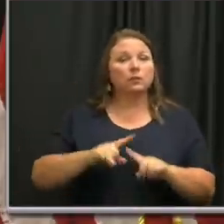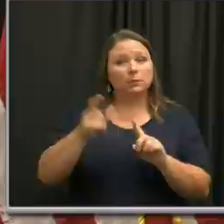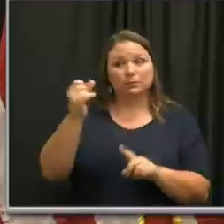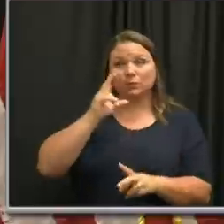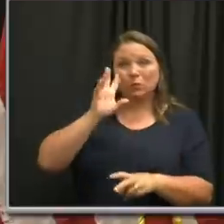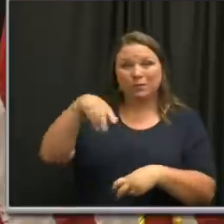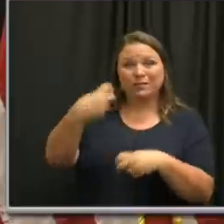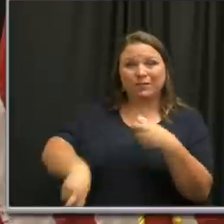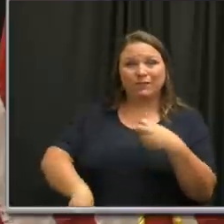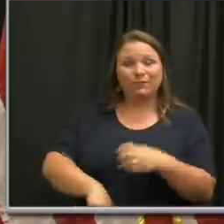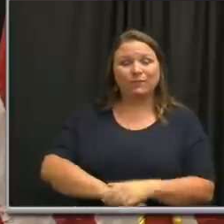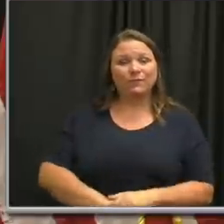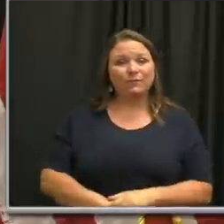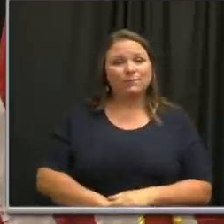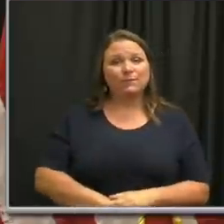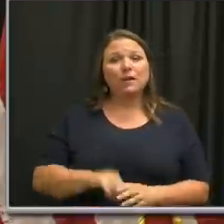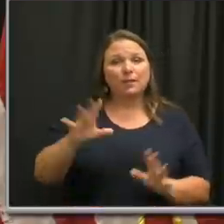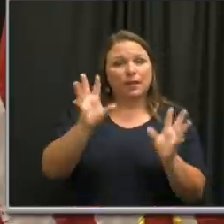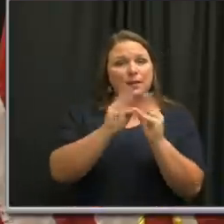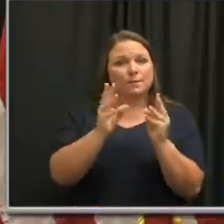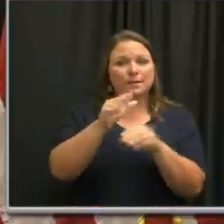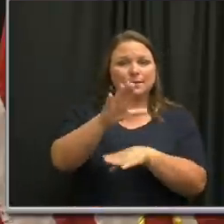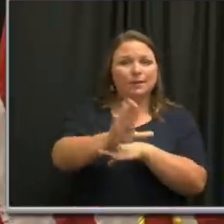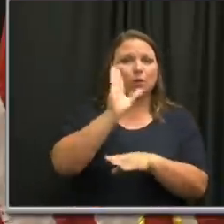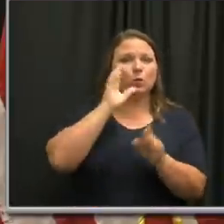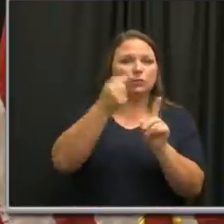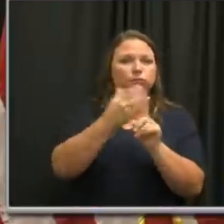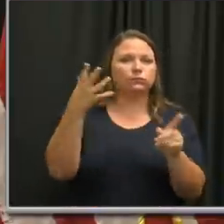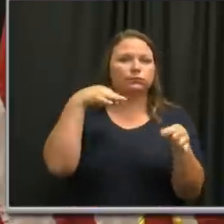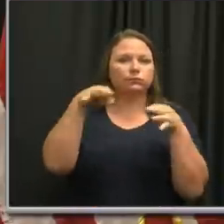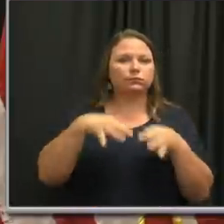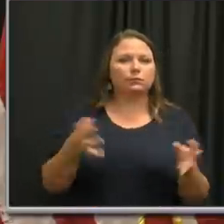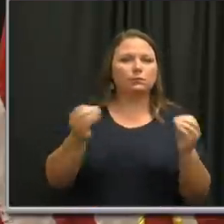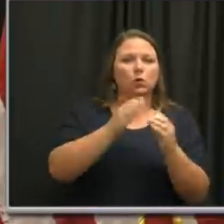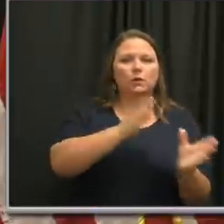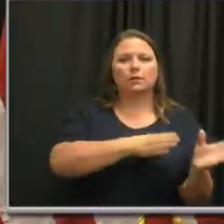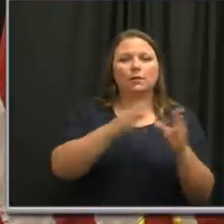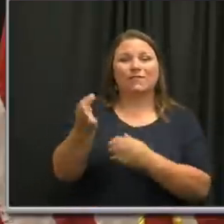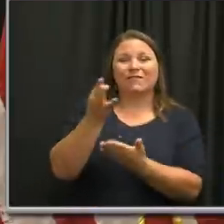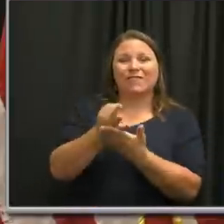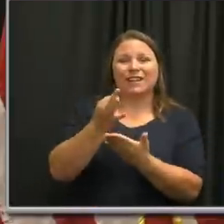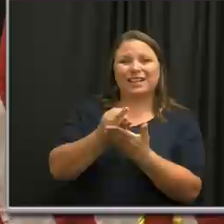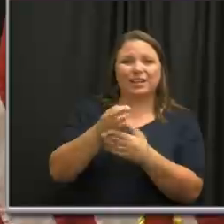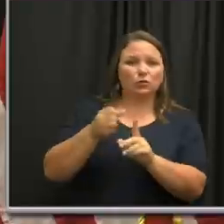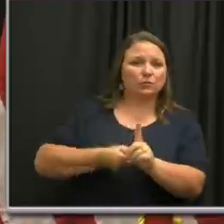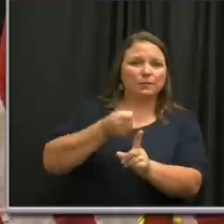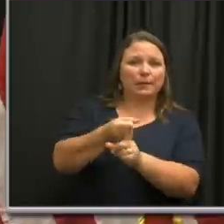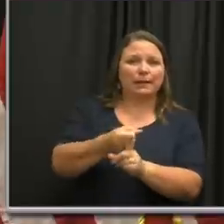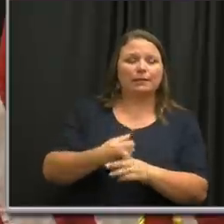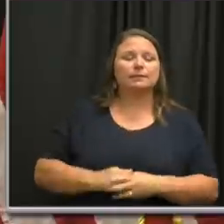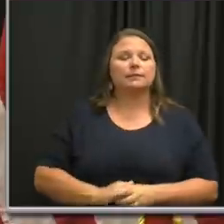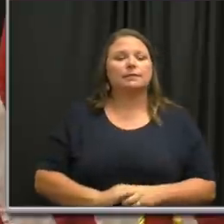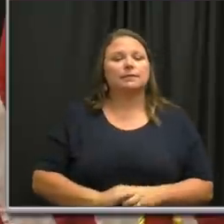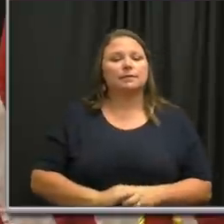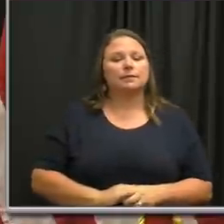be hard to do. And again, that committee this afternoon will have more details as to financial impact. Um, well, it's going to be